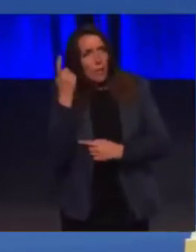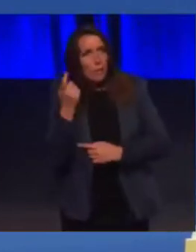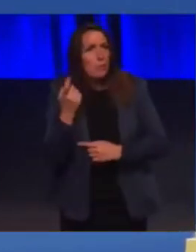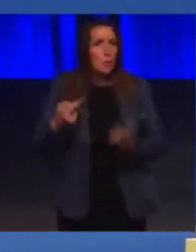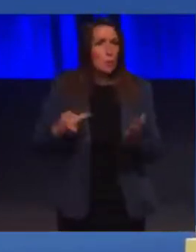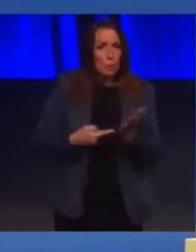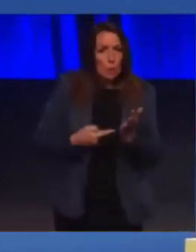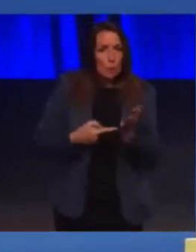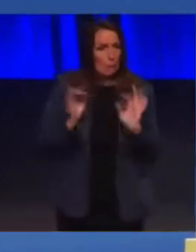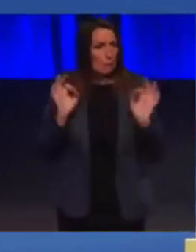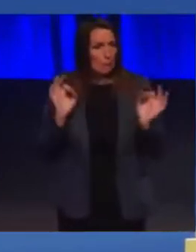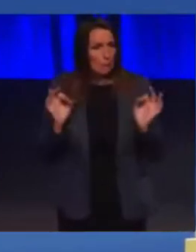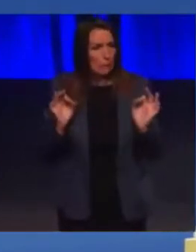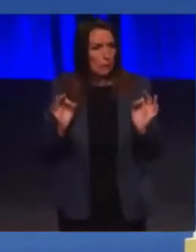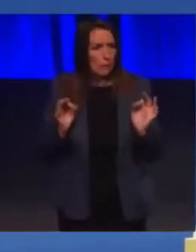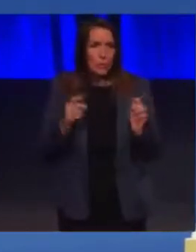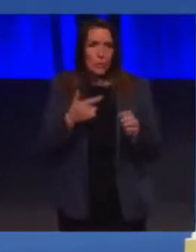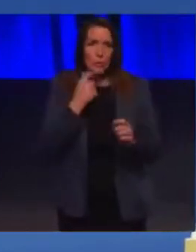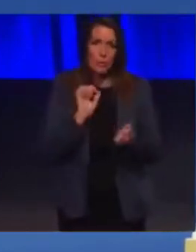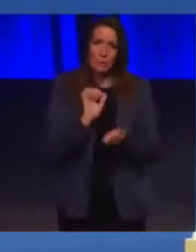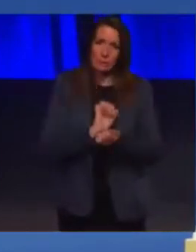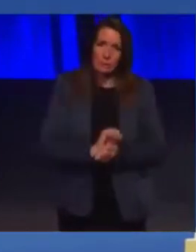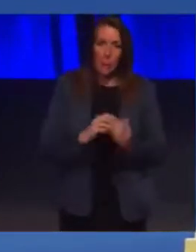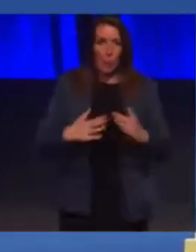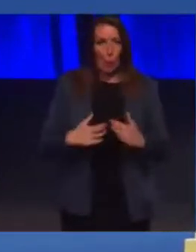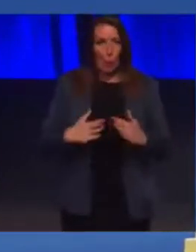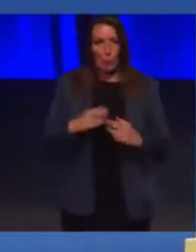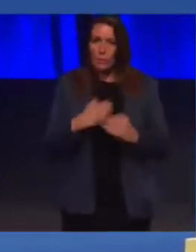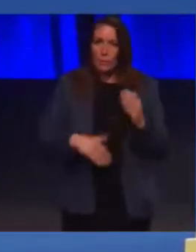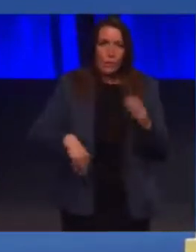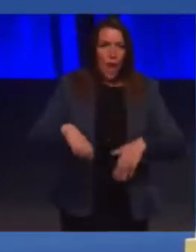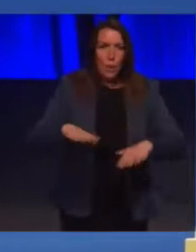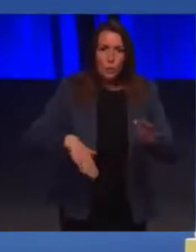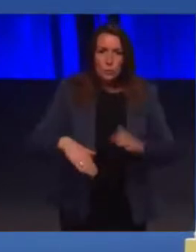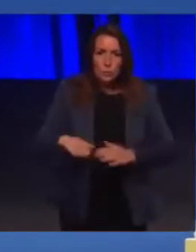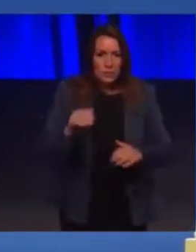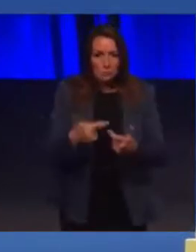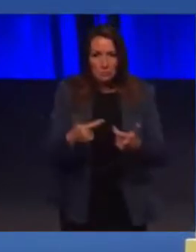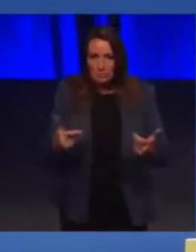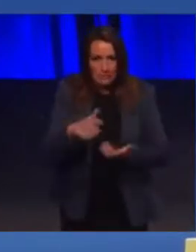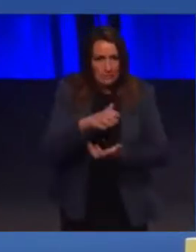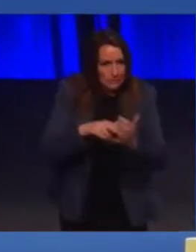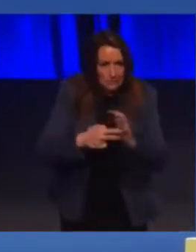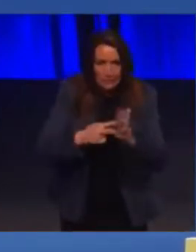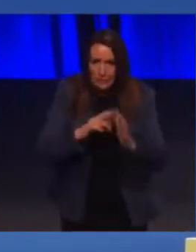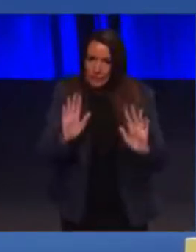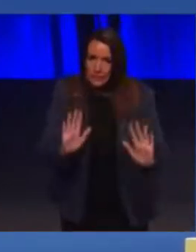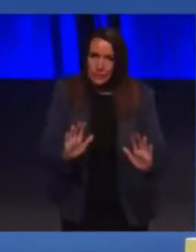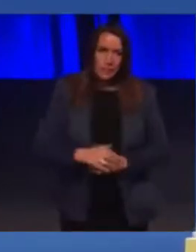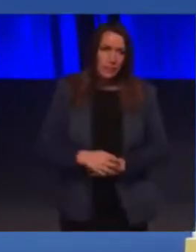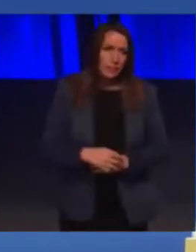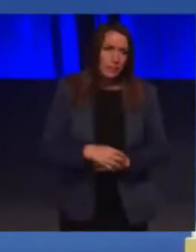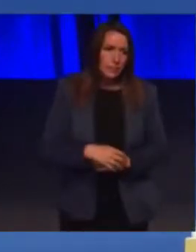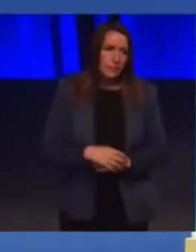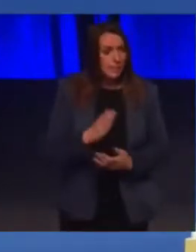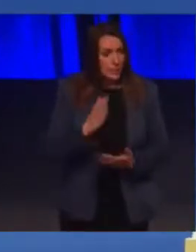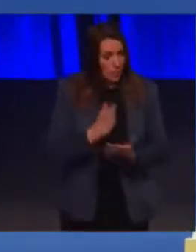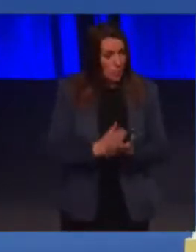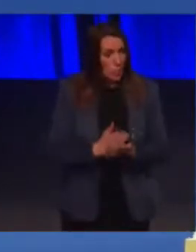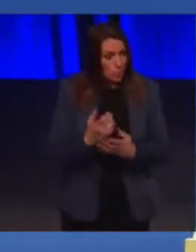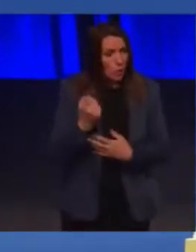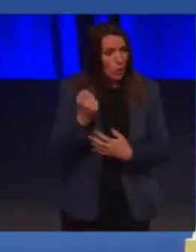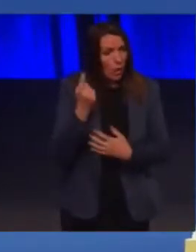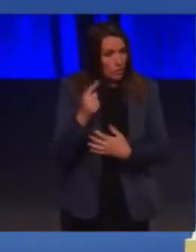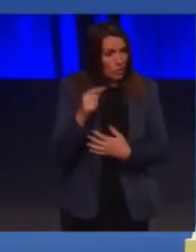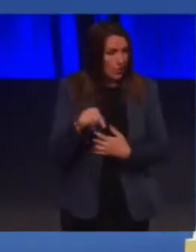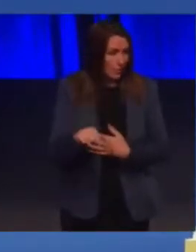the time or finding a way, however difficult, to cope. Conference hearing all this, you'll understand how important